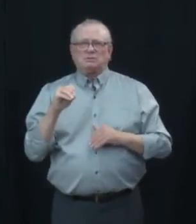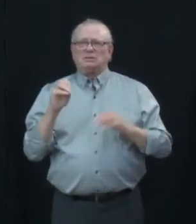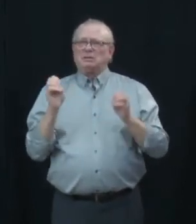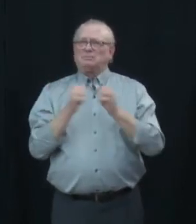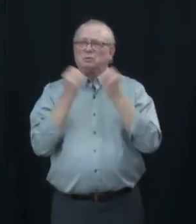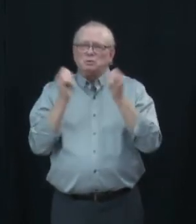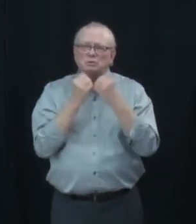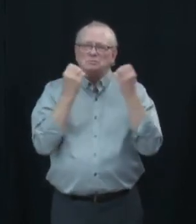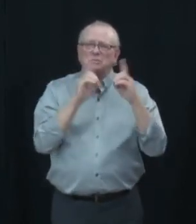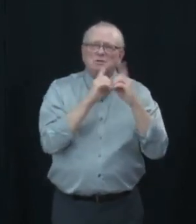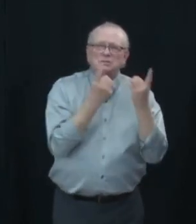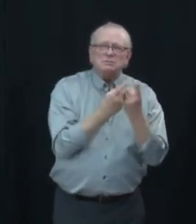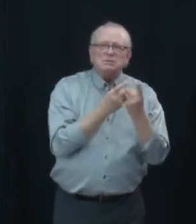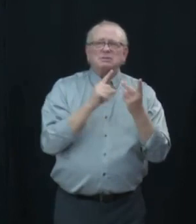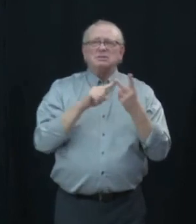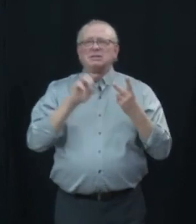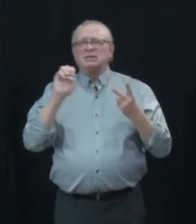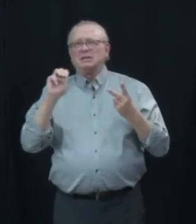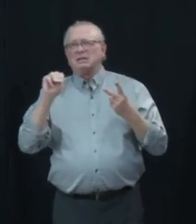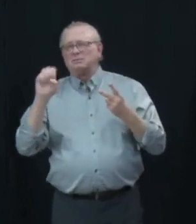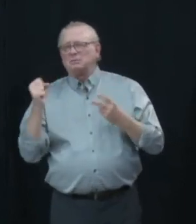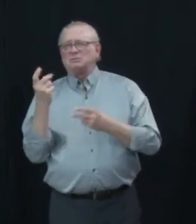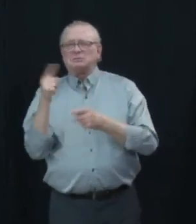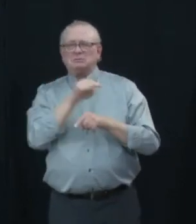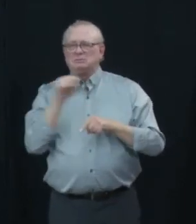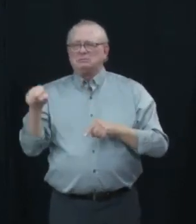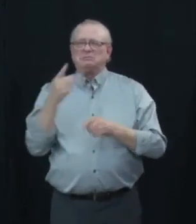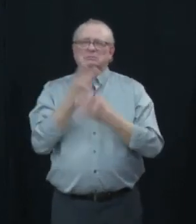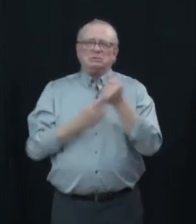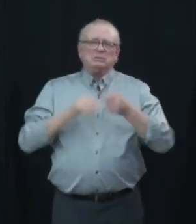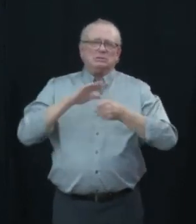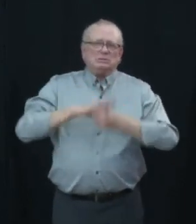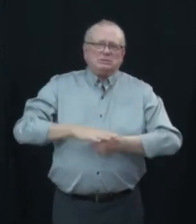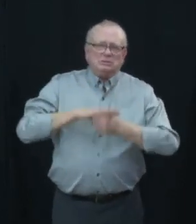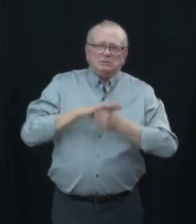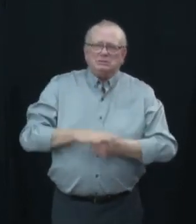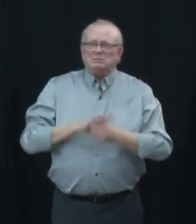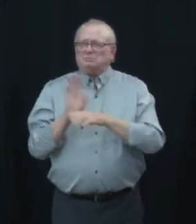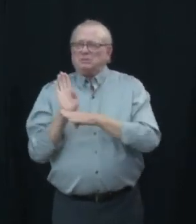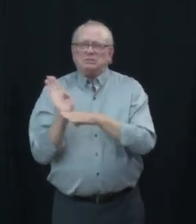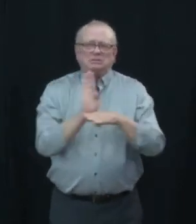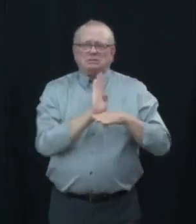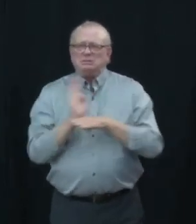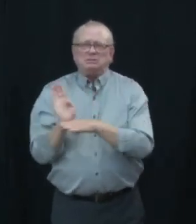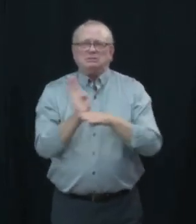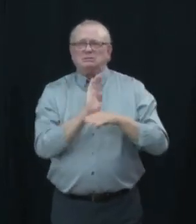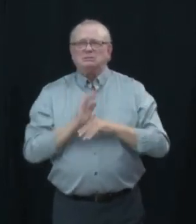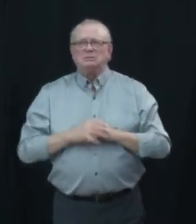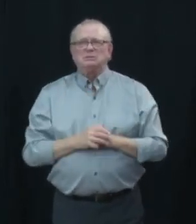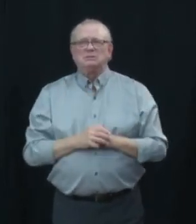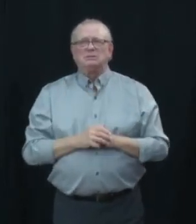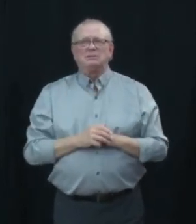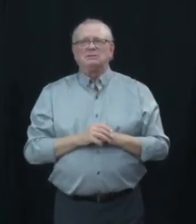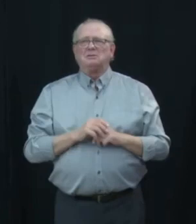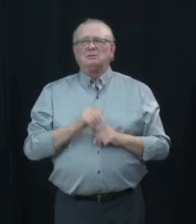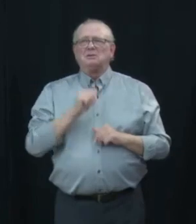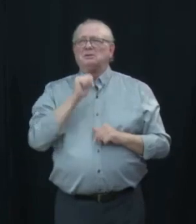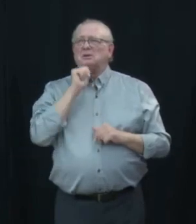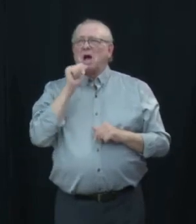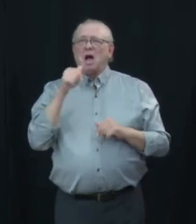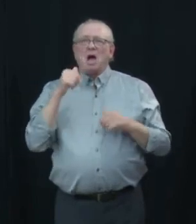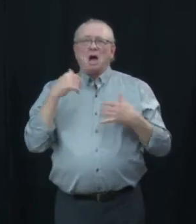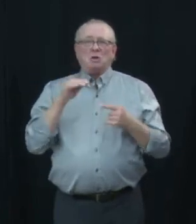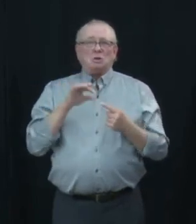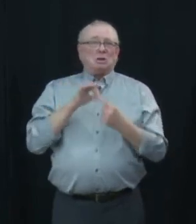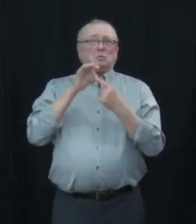ems are under real strain now it's not new and it's not unique to alberta the reality is that two years of coven